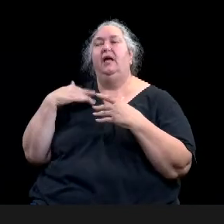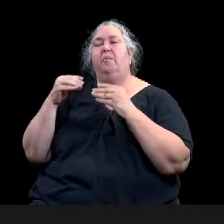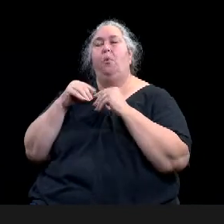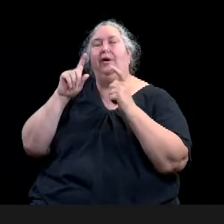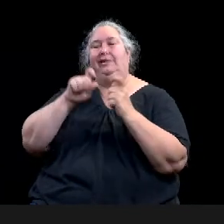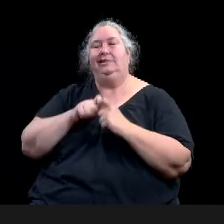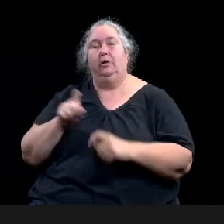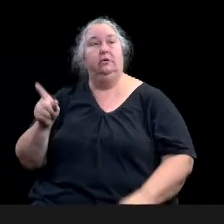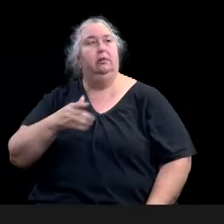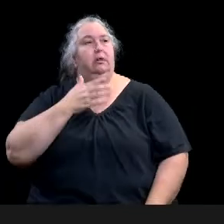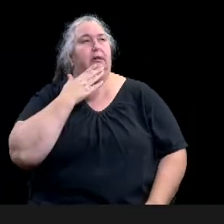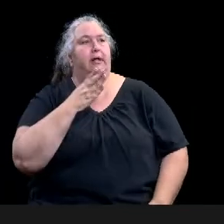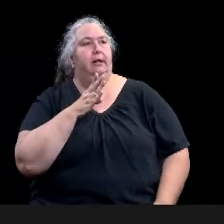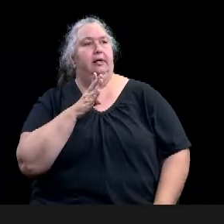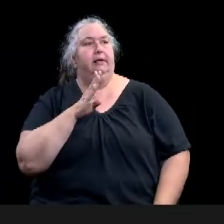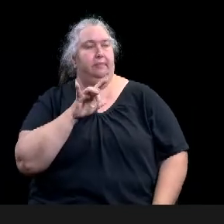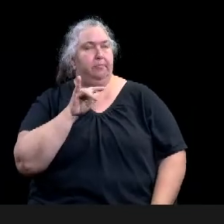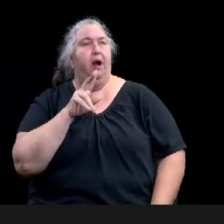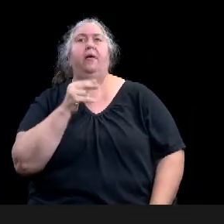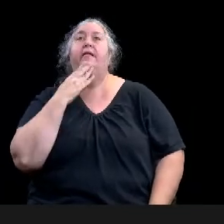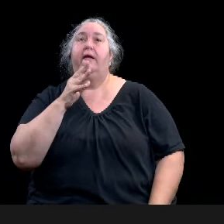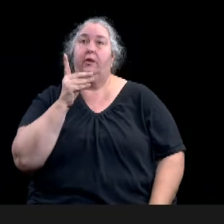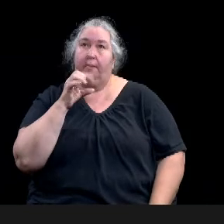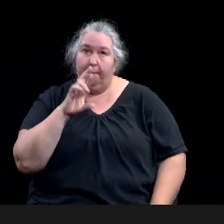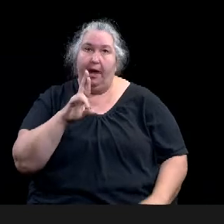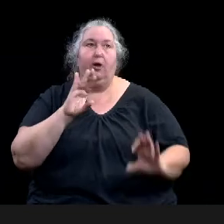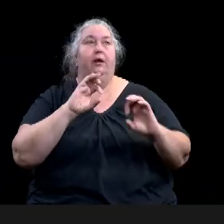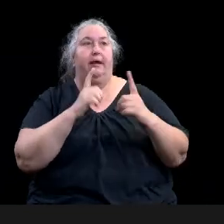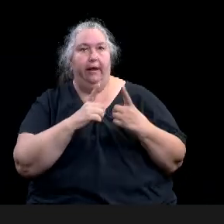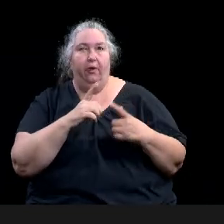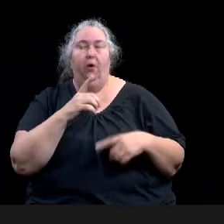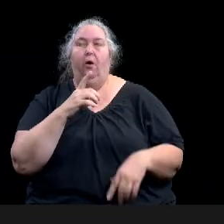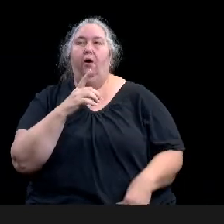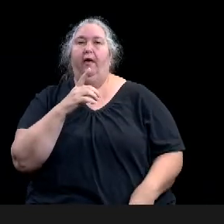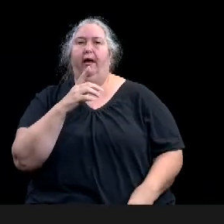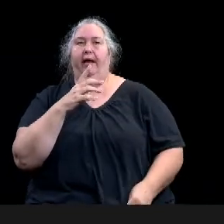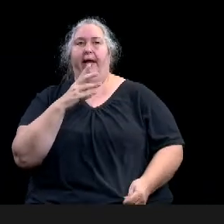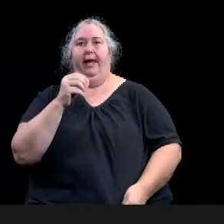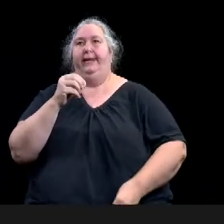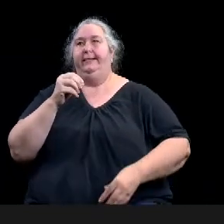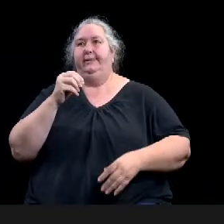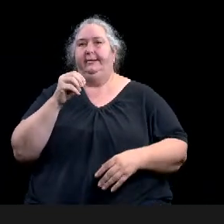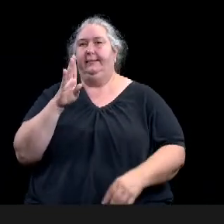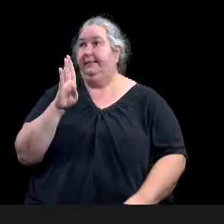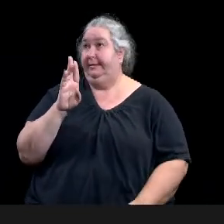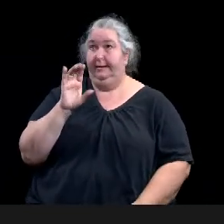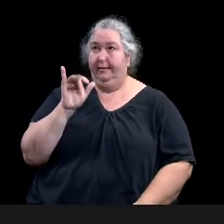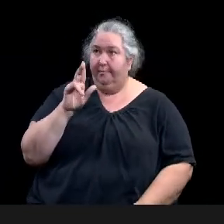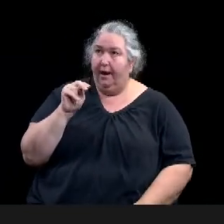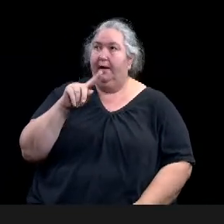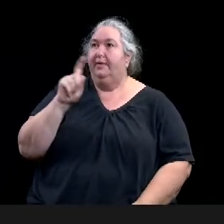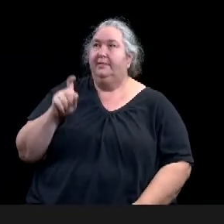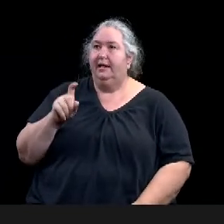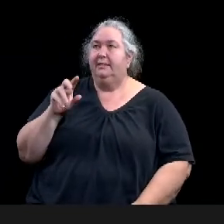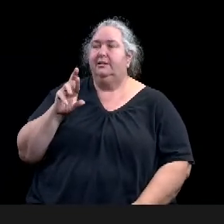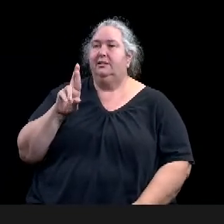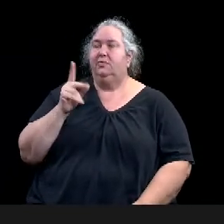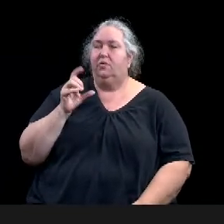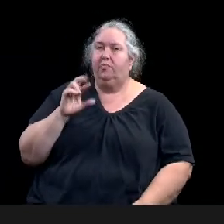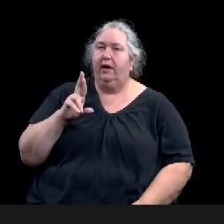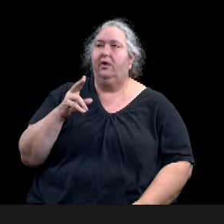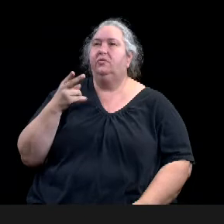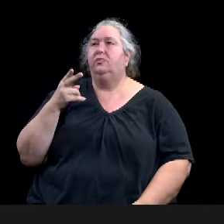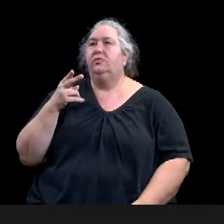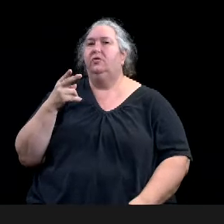Rangers Hall of Fame Museum for inviting me today. Um, our consultants team was made up of, uh, five